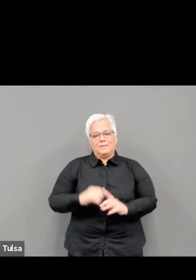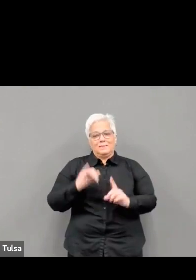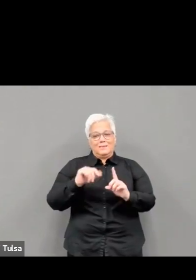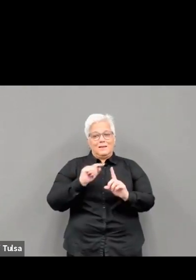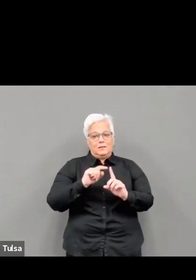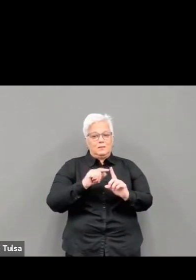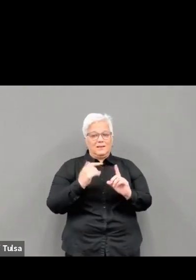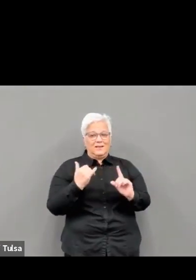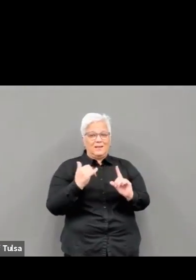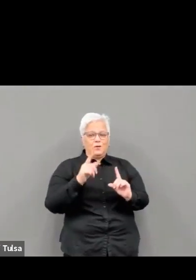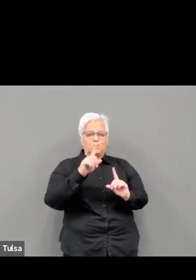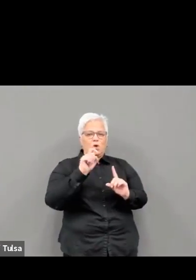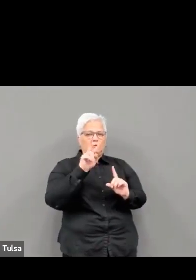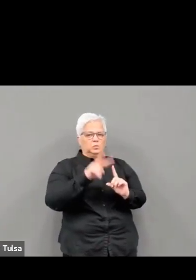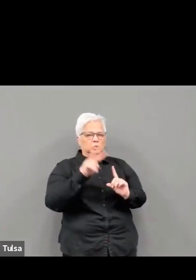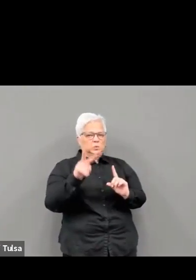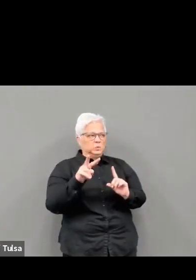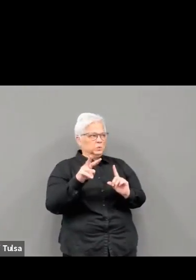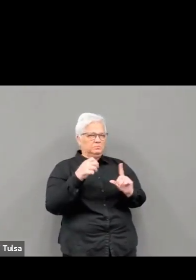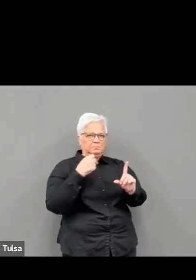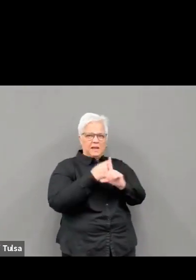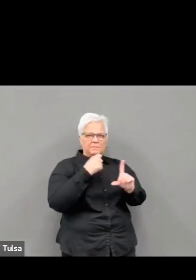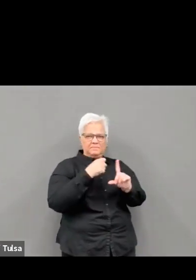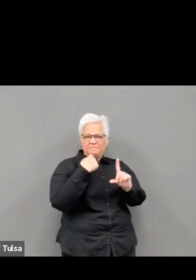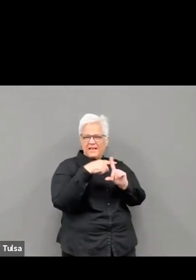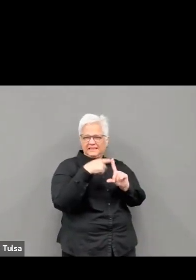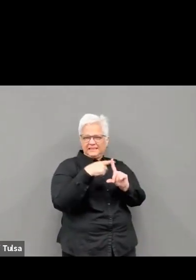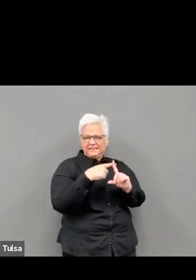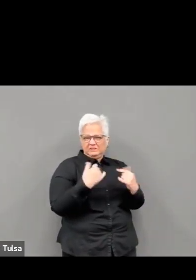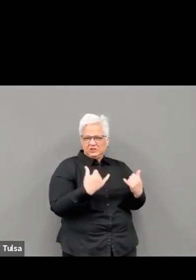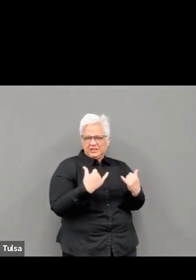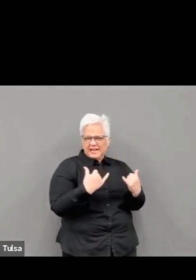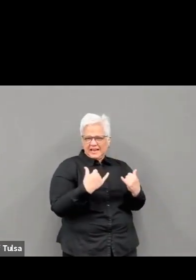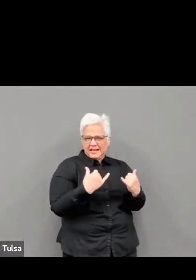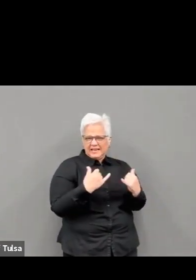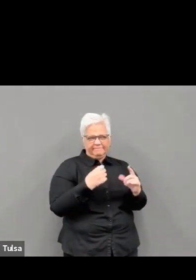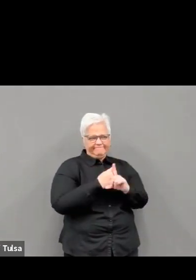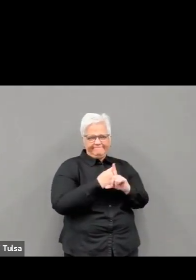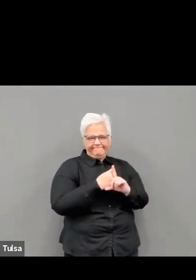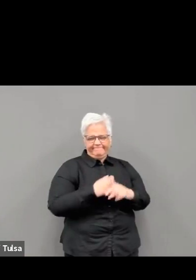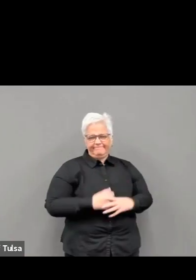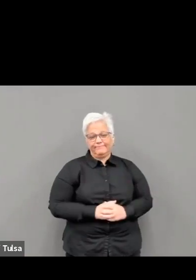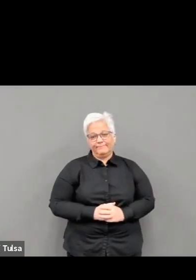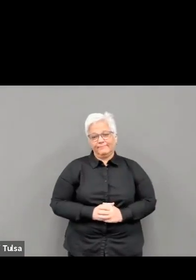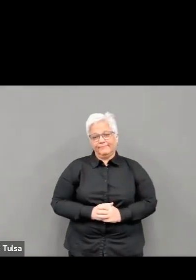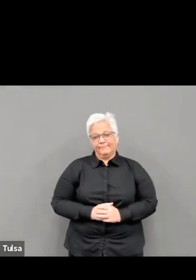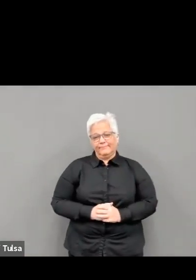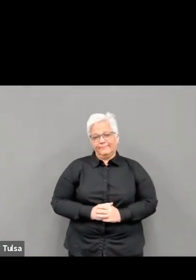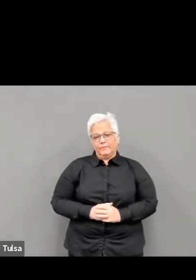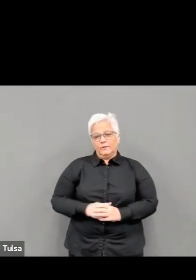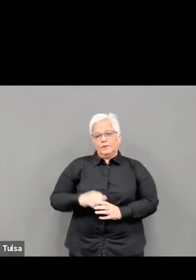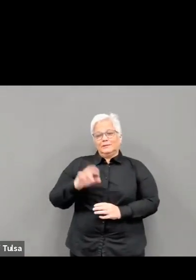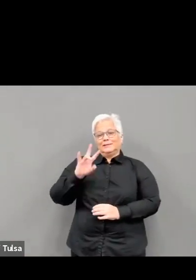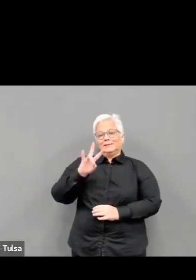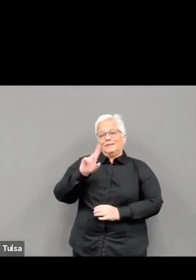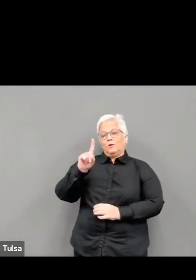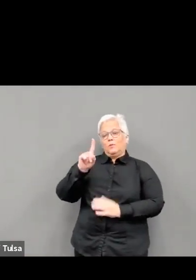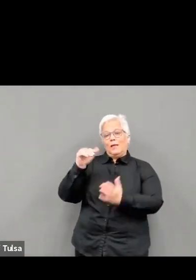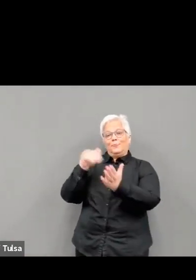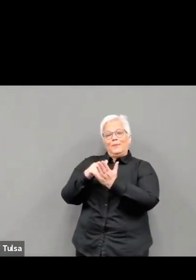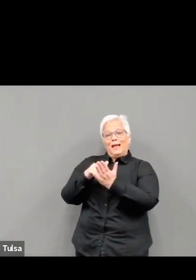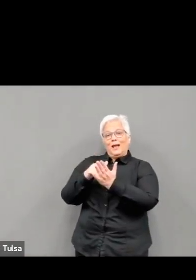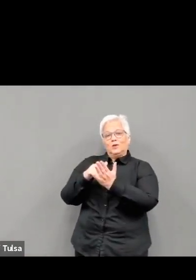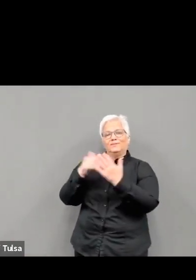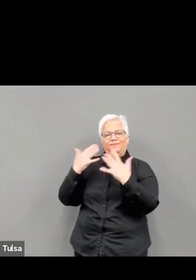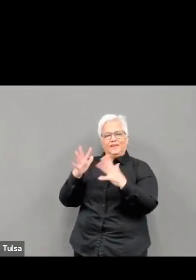,227 people who are positive for COVID-19 in Tulsa County. Good news with that is that 69